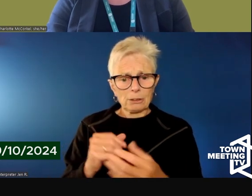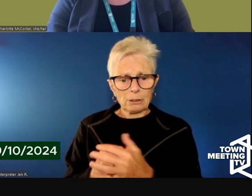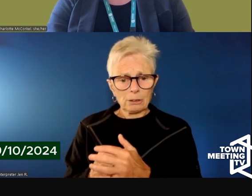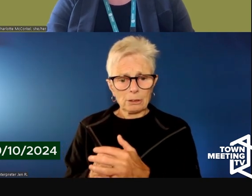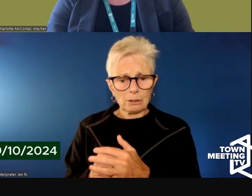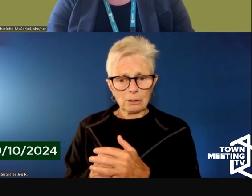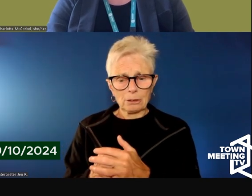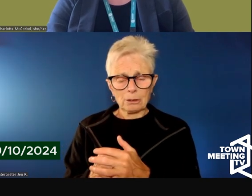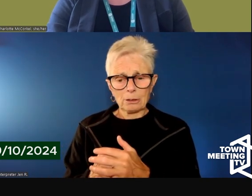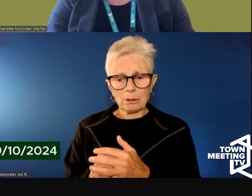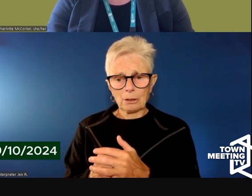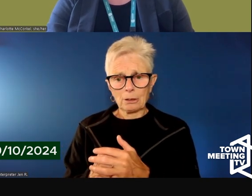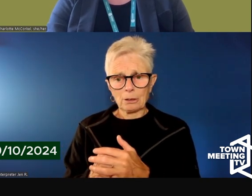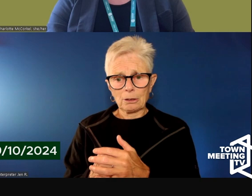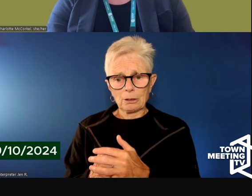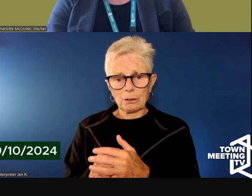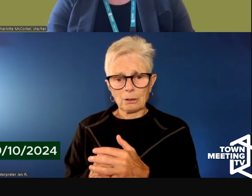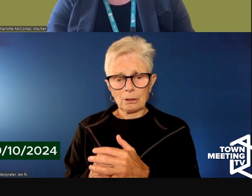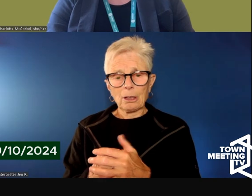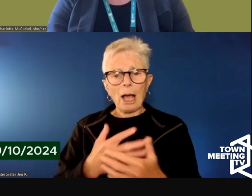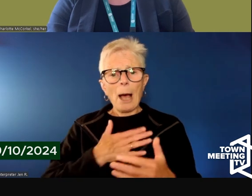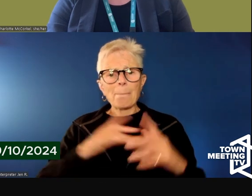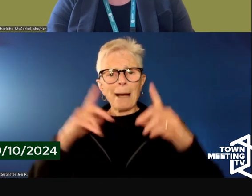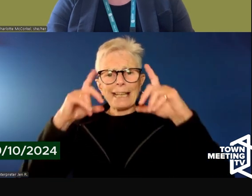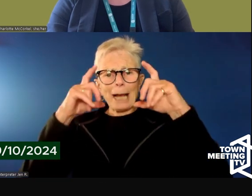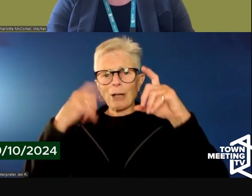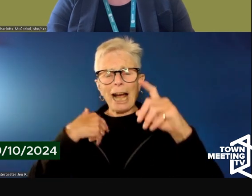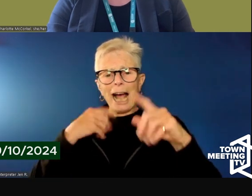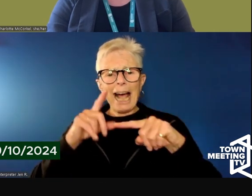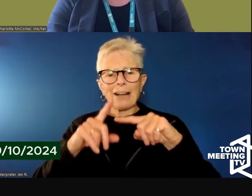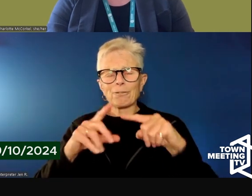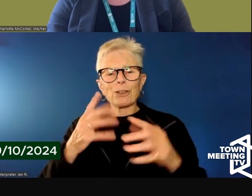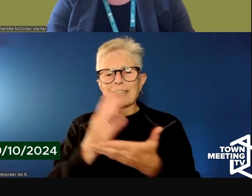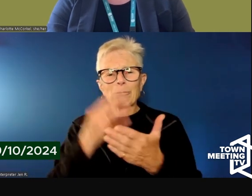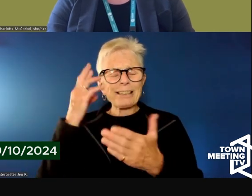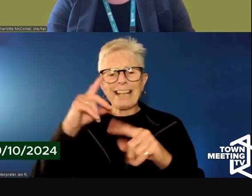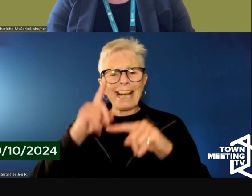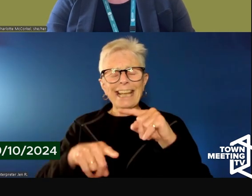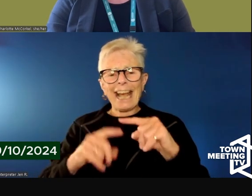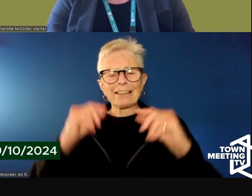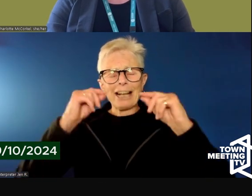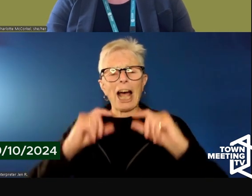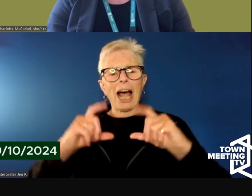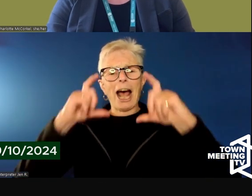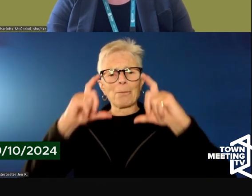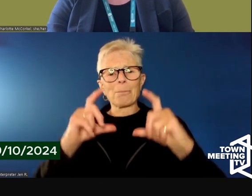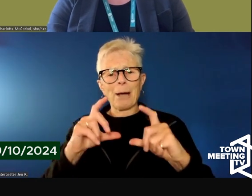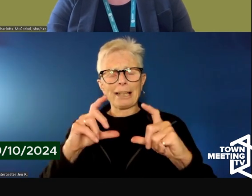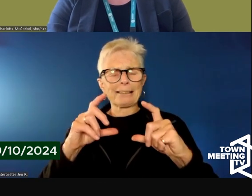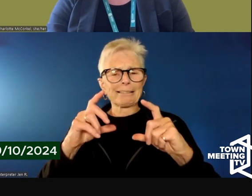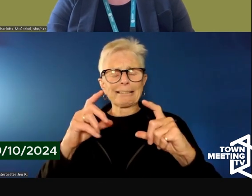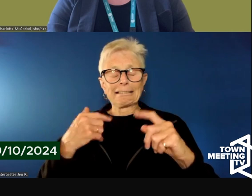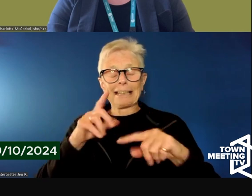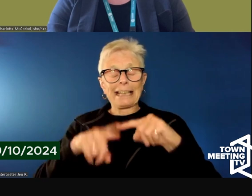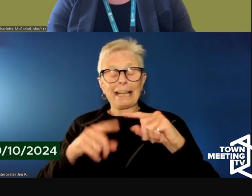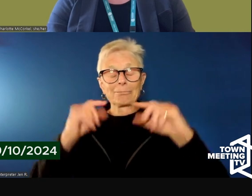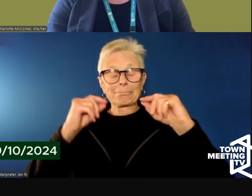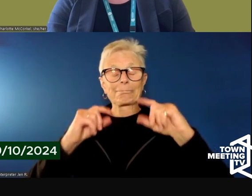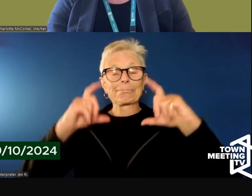Thanks, Karen. My camera, I can't turn it on for some reason, but just to clarify that